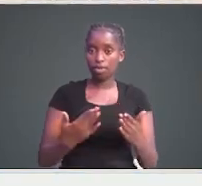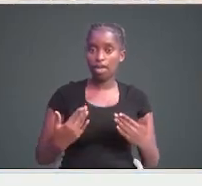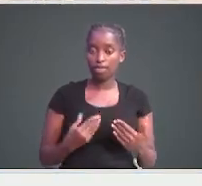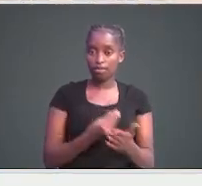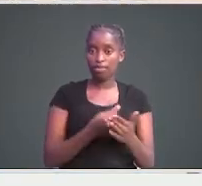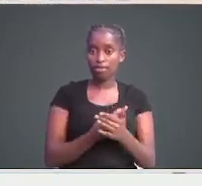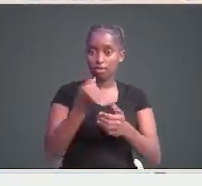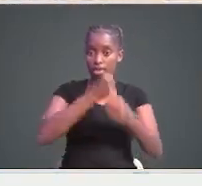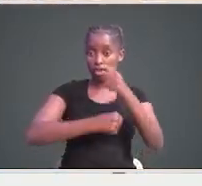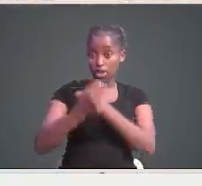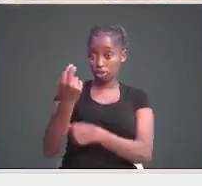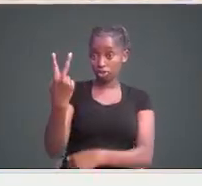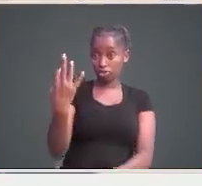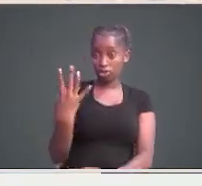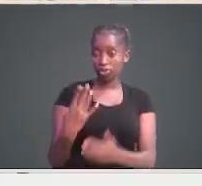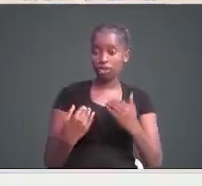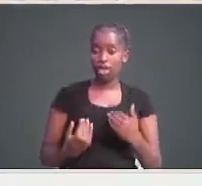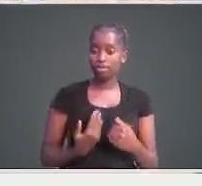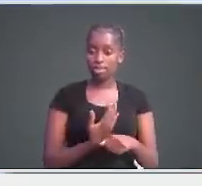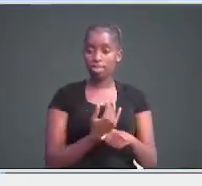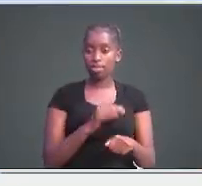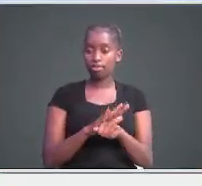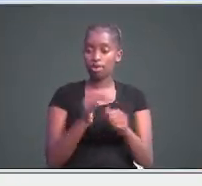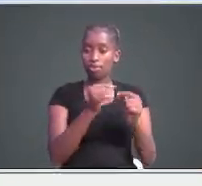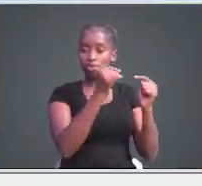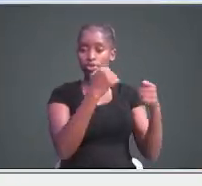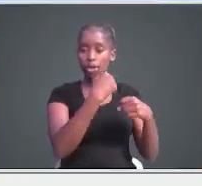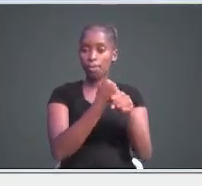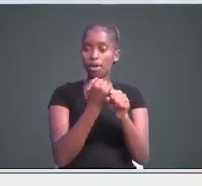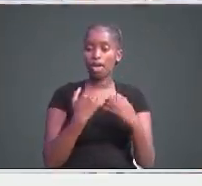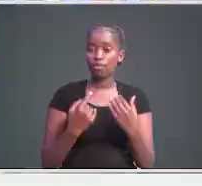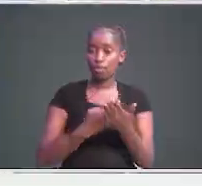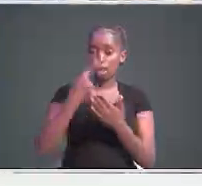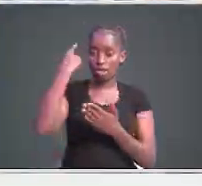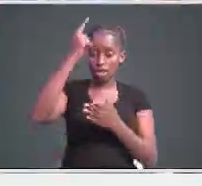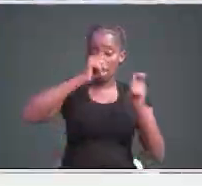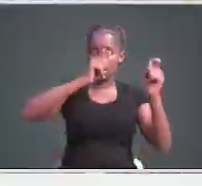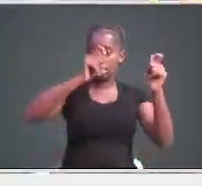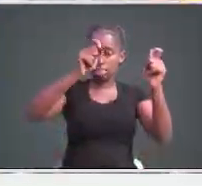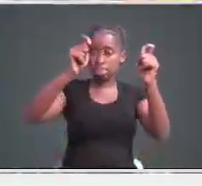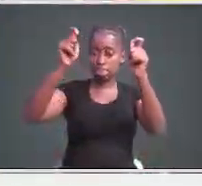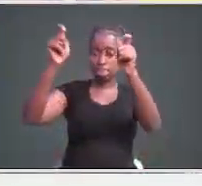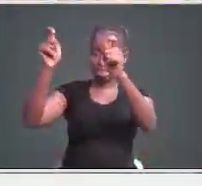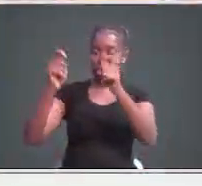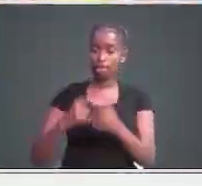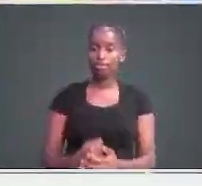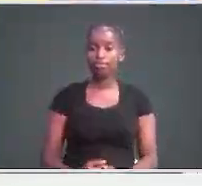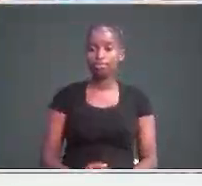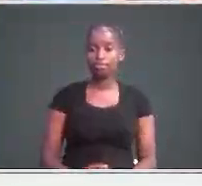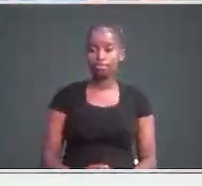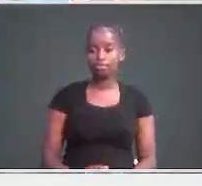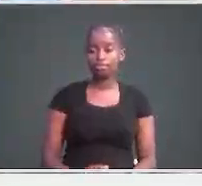2024 that attracted opposition from a majority of Kenyans, leading to weeks of protest. Mwagi William, TV47. Mwagi TV47.